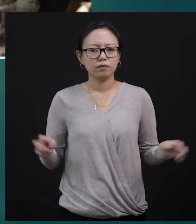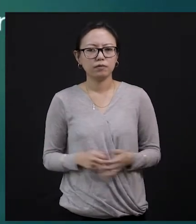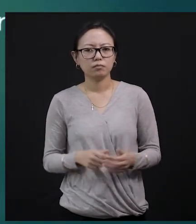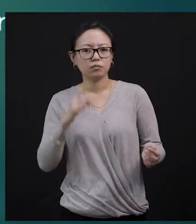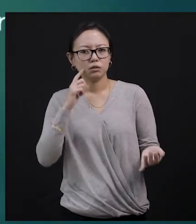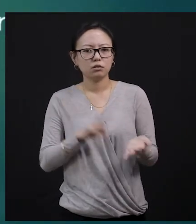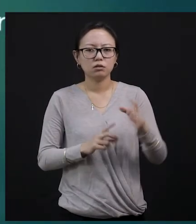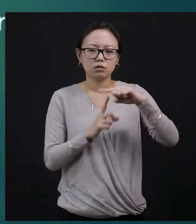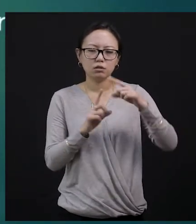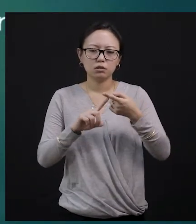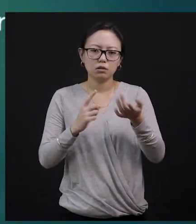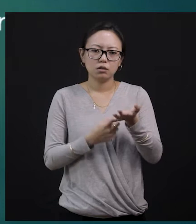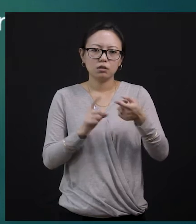flies.